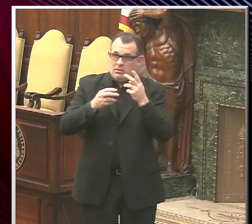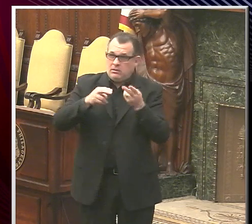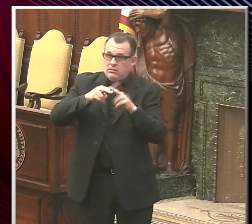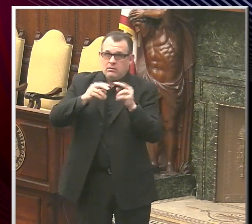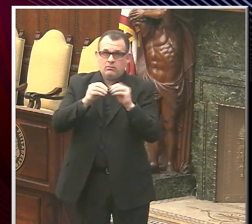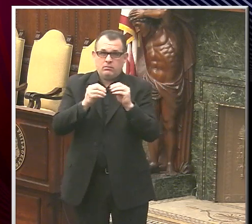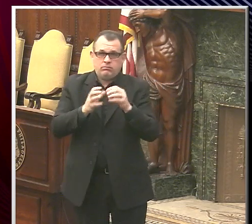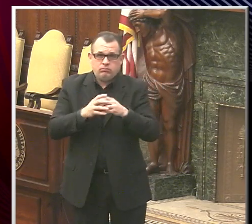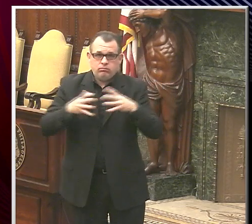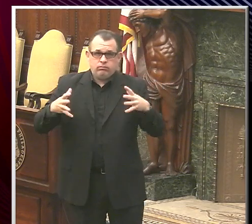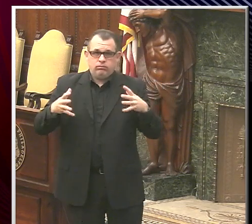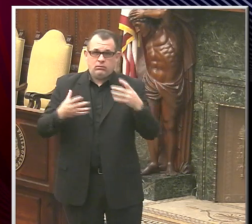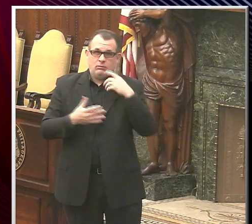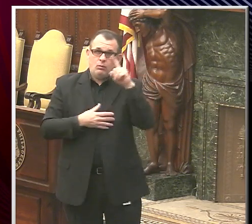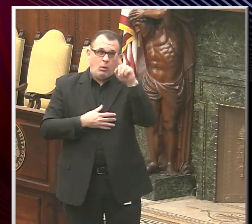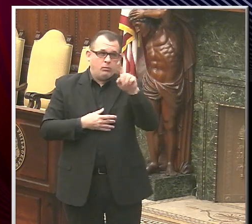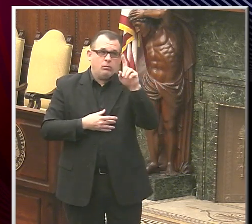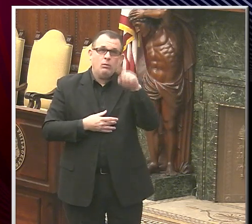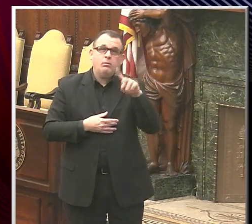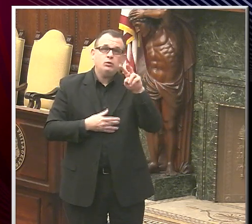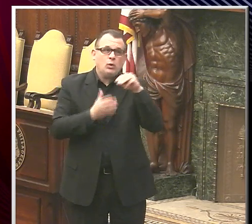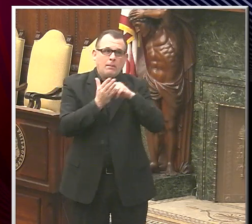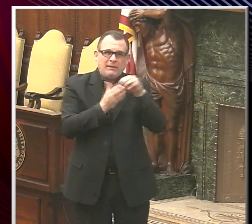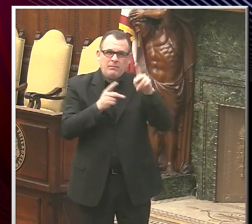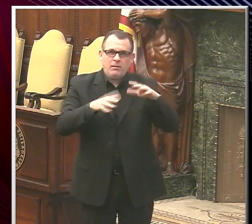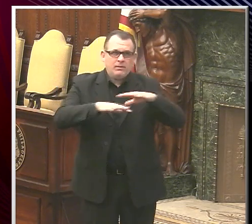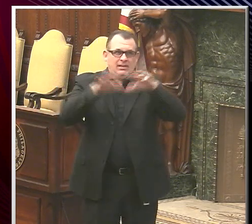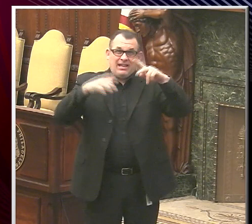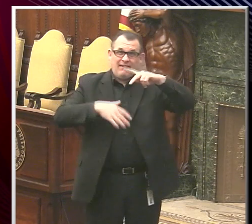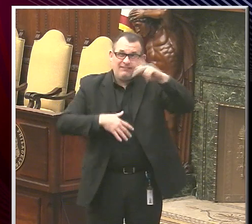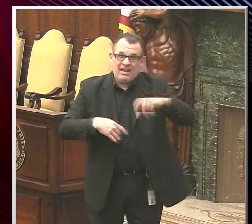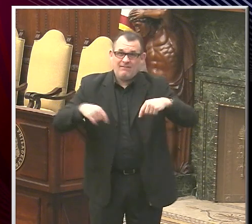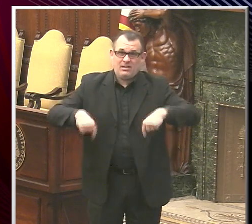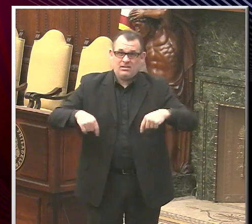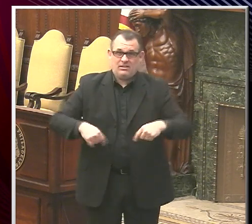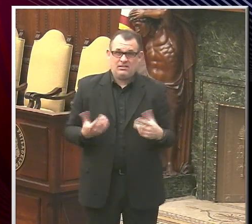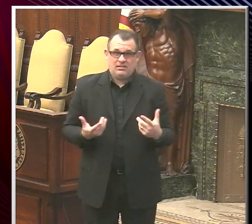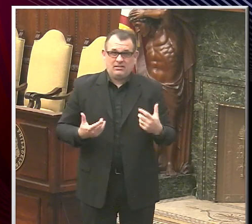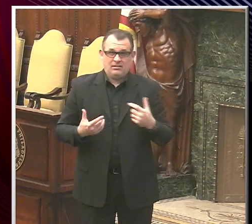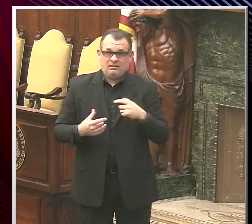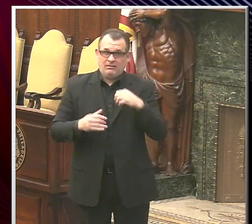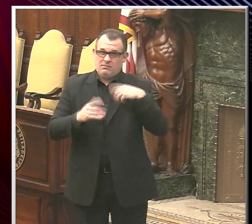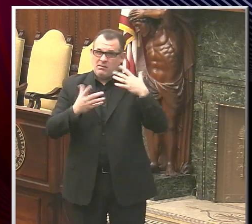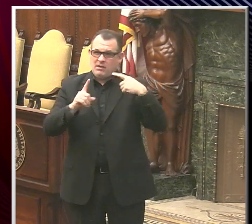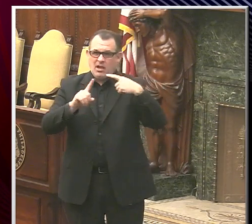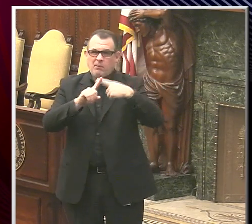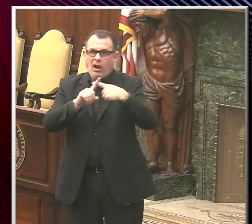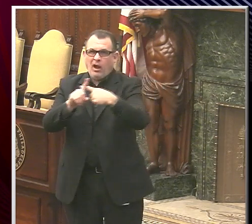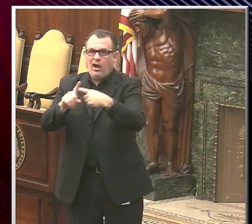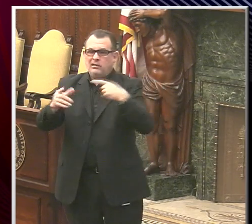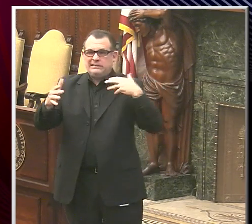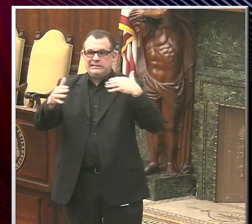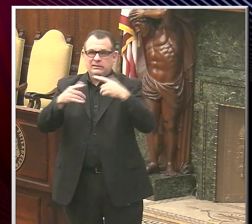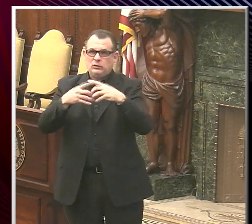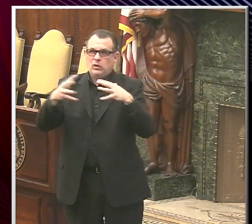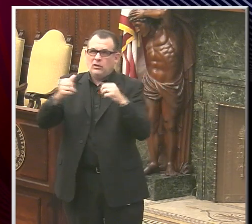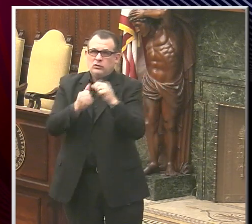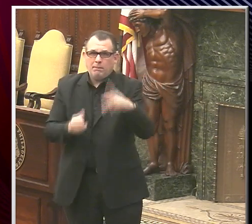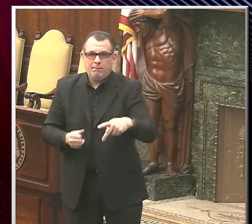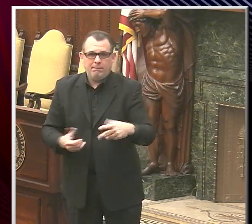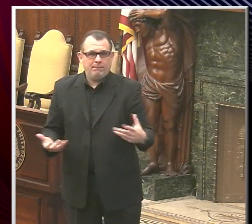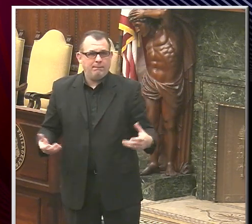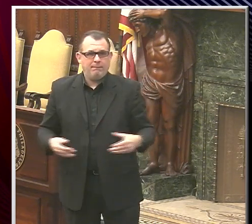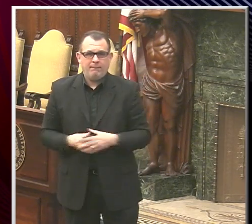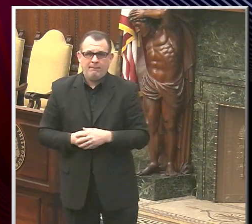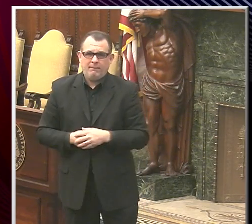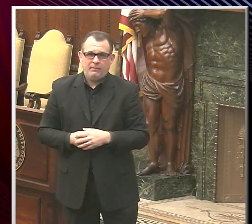.2 million adults in the city of Philadelphia, so it's still going be many months before everyone has an opportunity to get vaccinated. Also, not too far